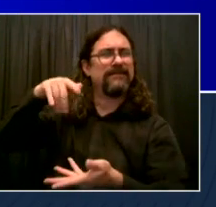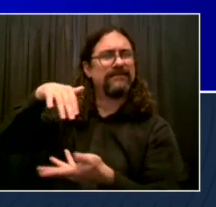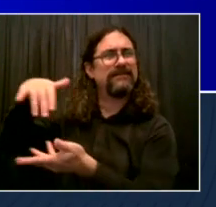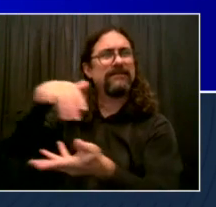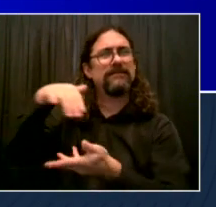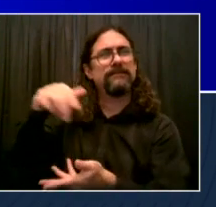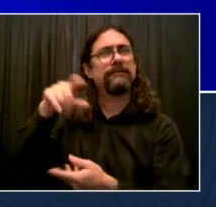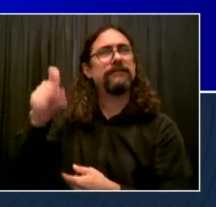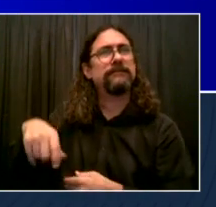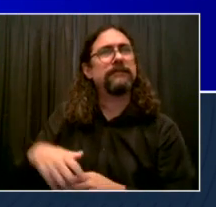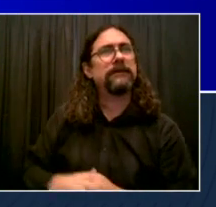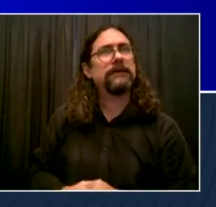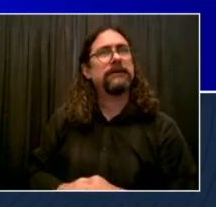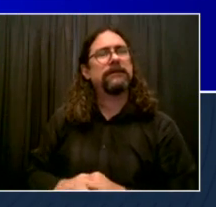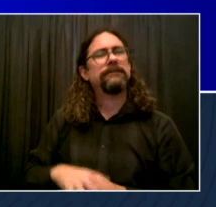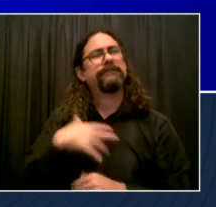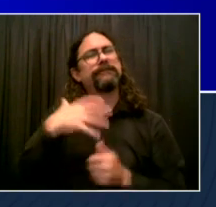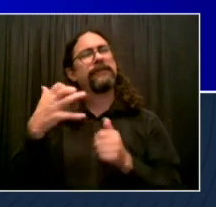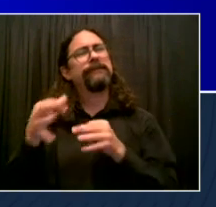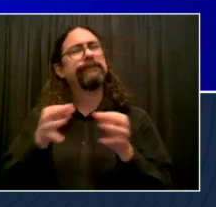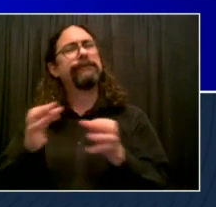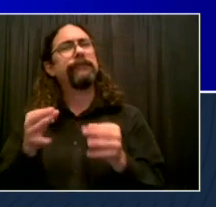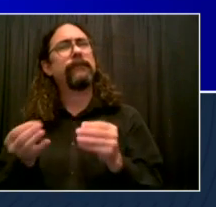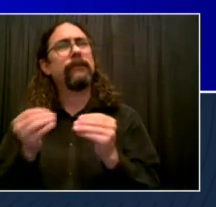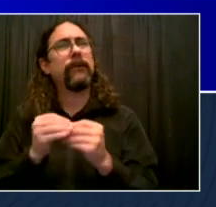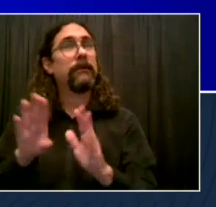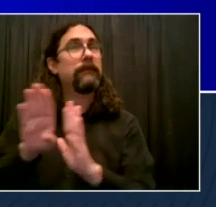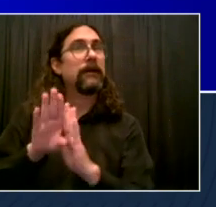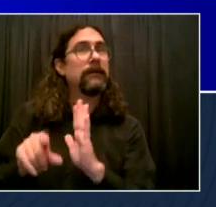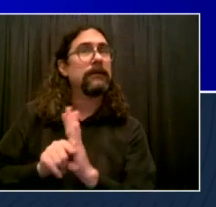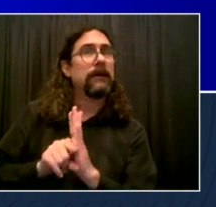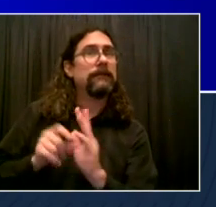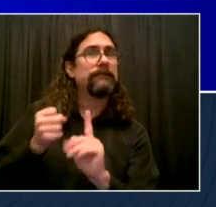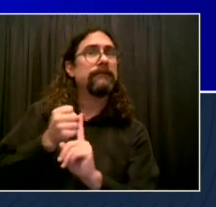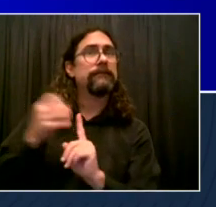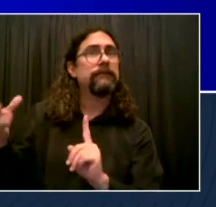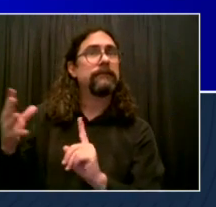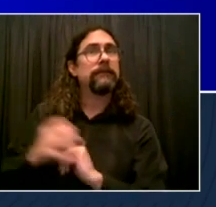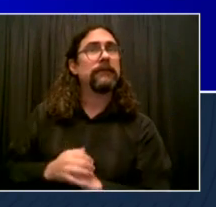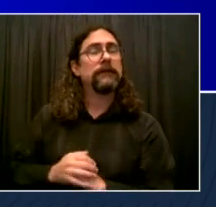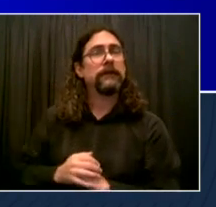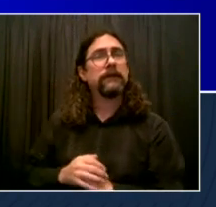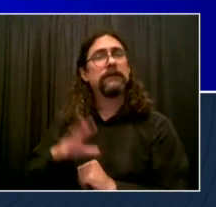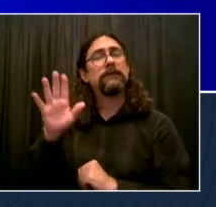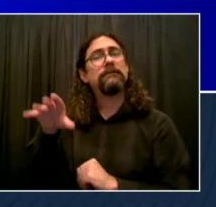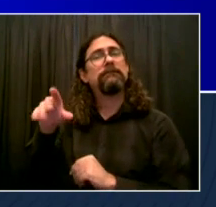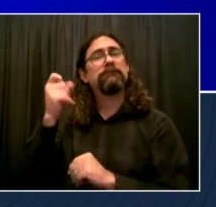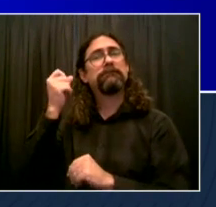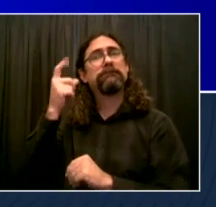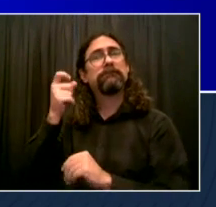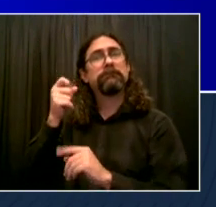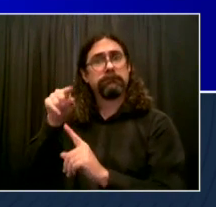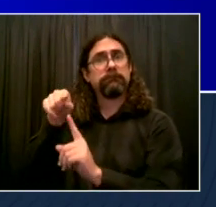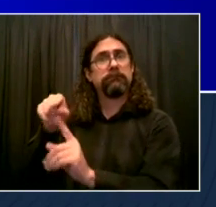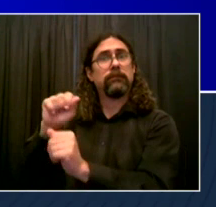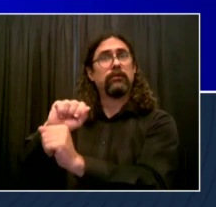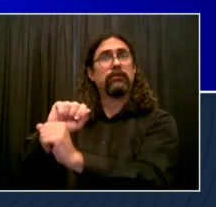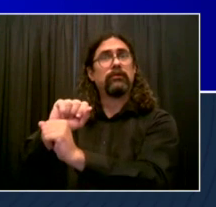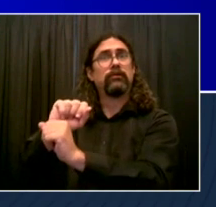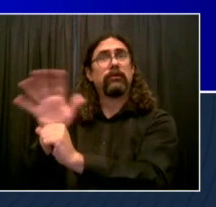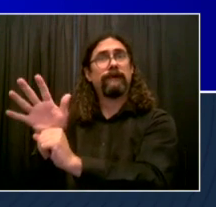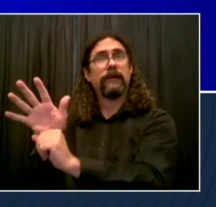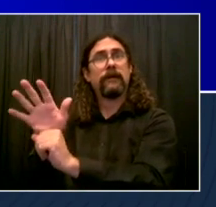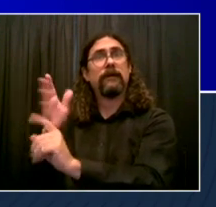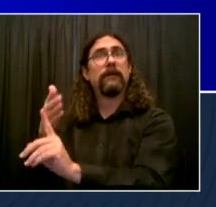much of what we were dealing with was a question of public education, reaching people, answering their concerns and questions, getting them to the help they